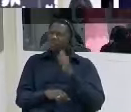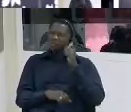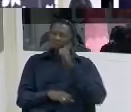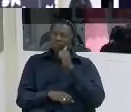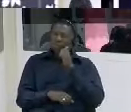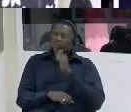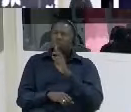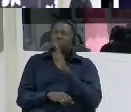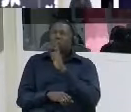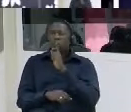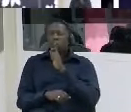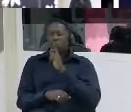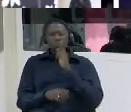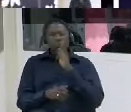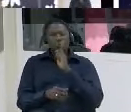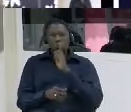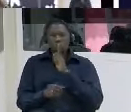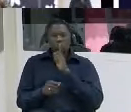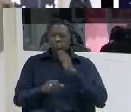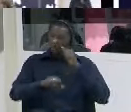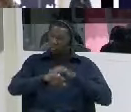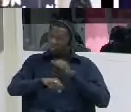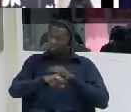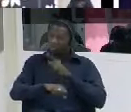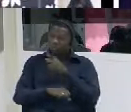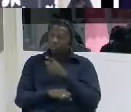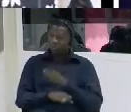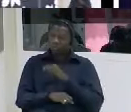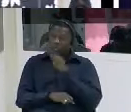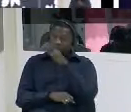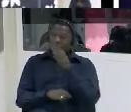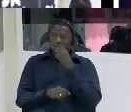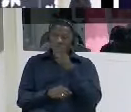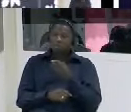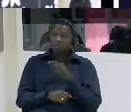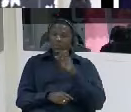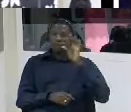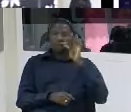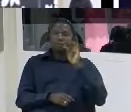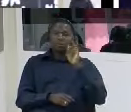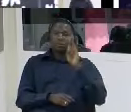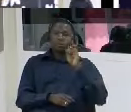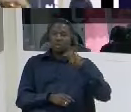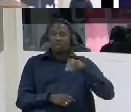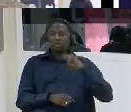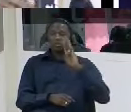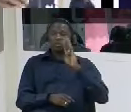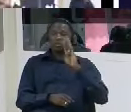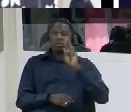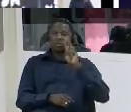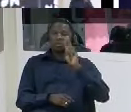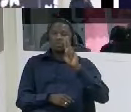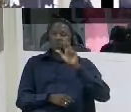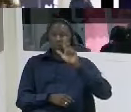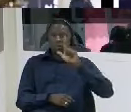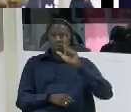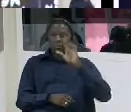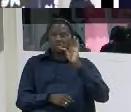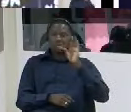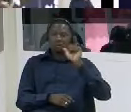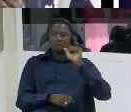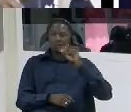who actually tortured you you mentioned that um tumultamba was actually leading the torturing but did you recognize any